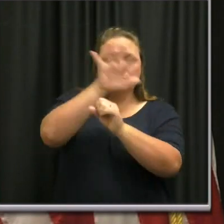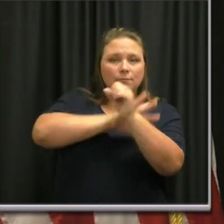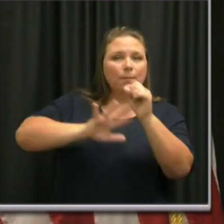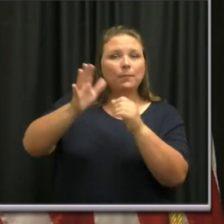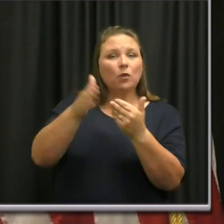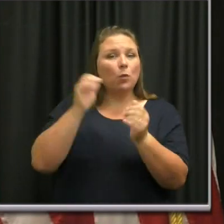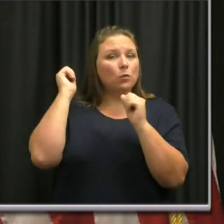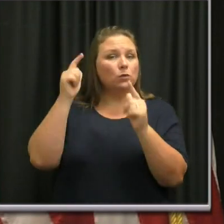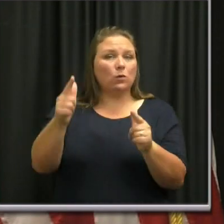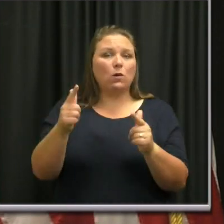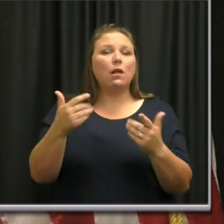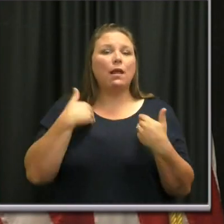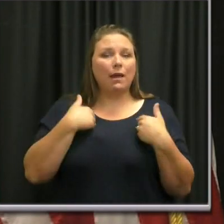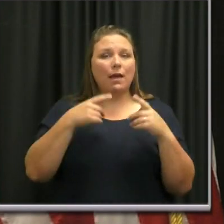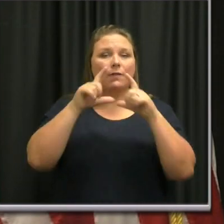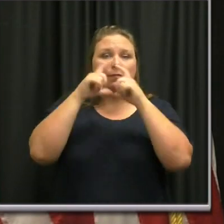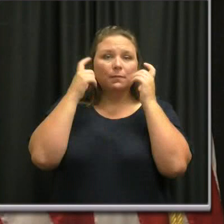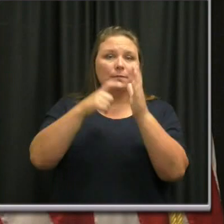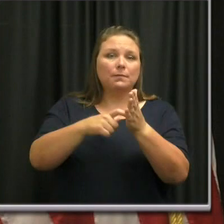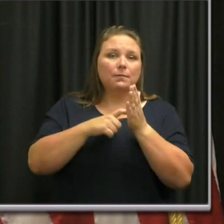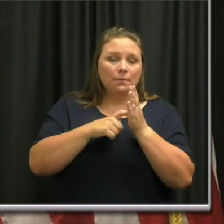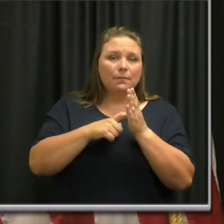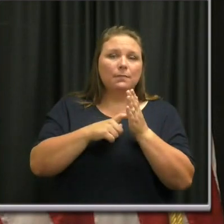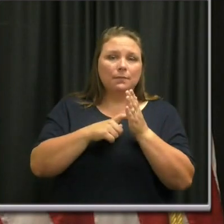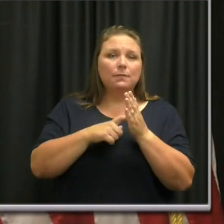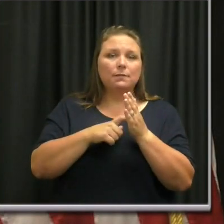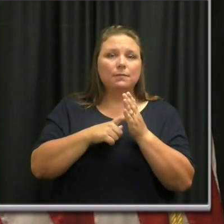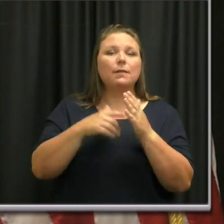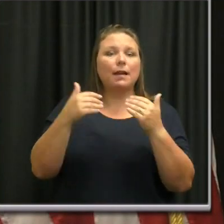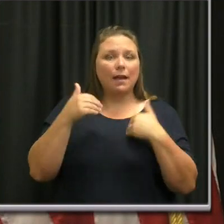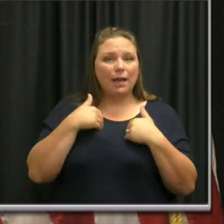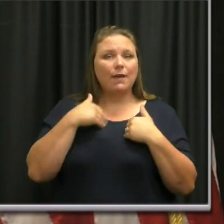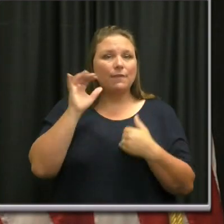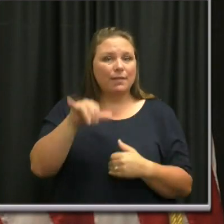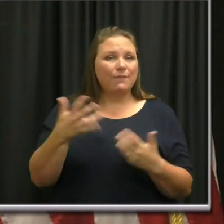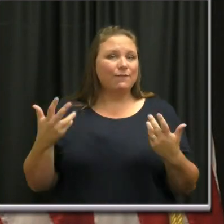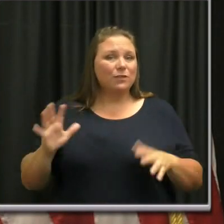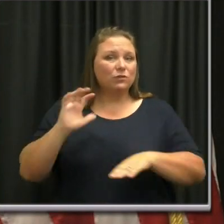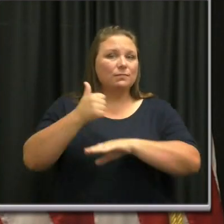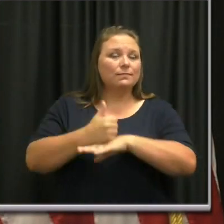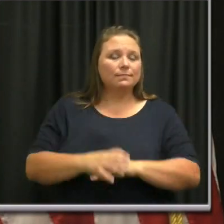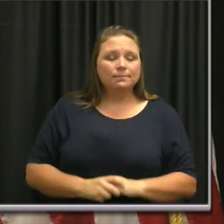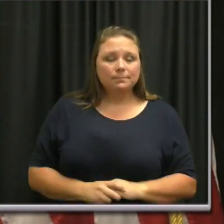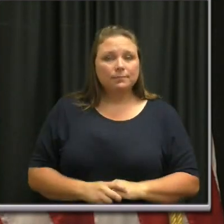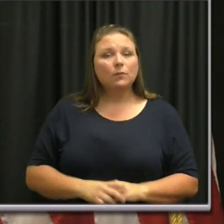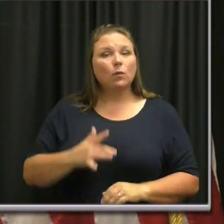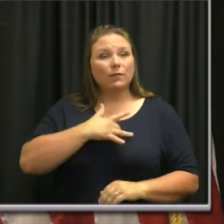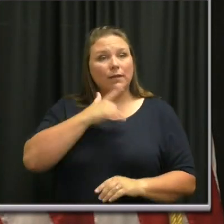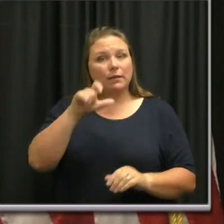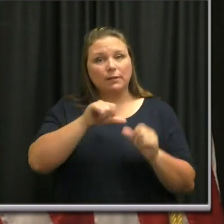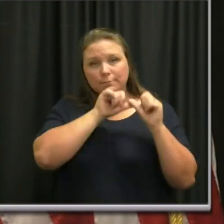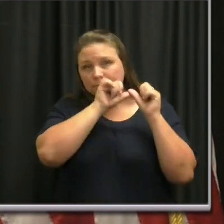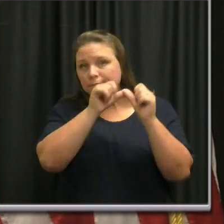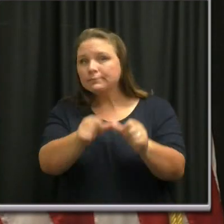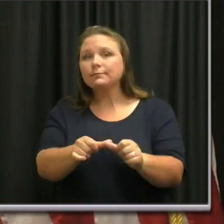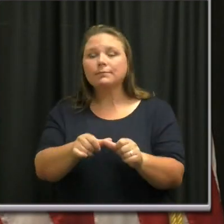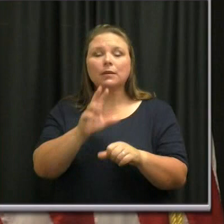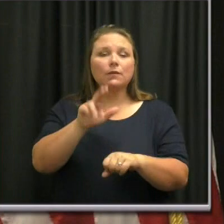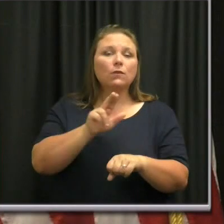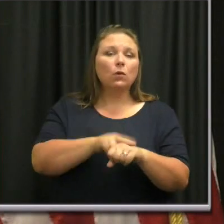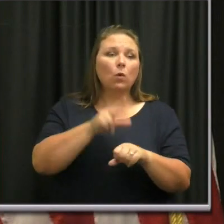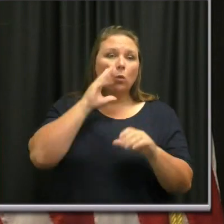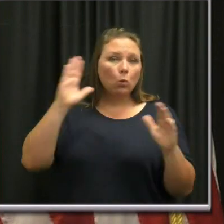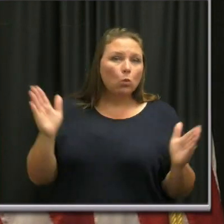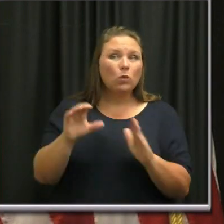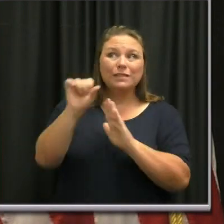almost all counties directly touching us have a mask order. We feel that that needs to continue. And we, of course, would